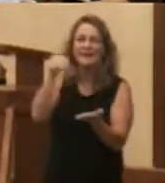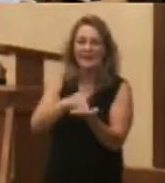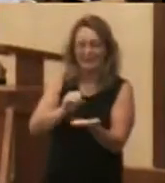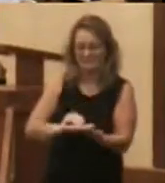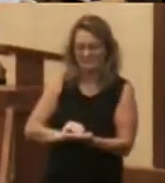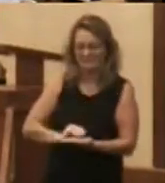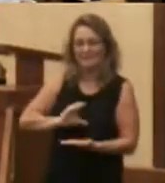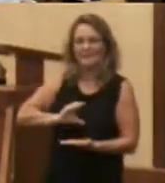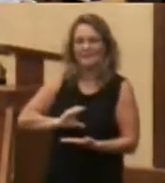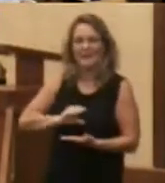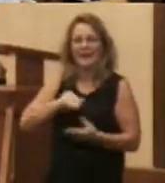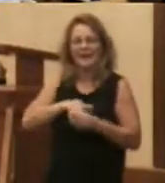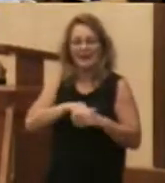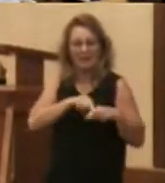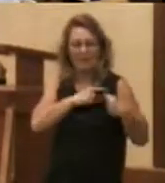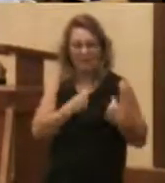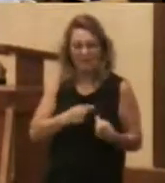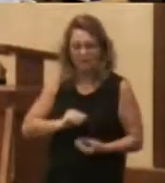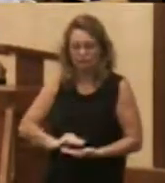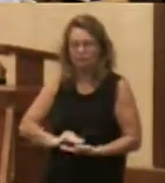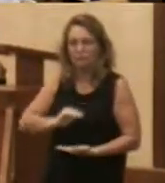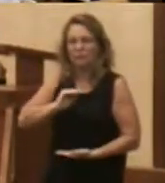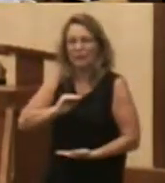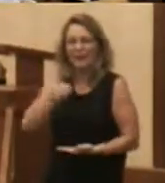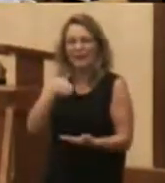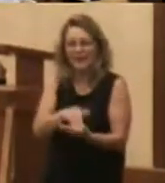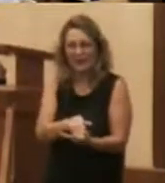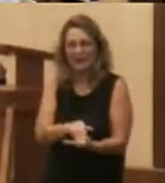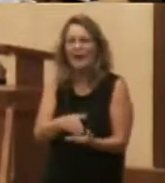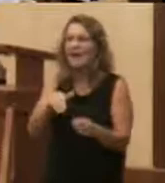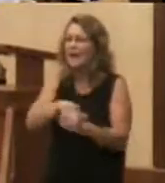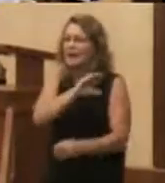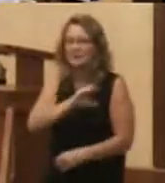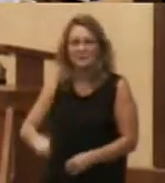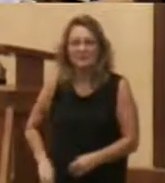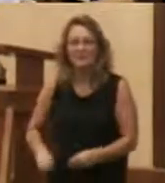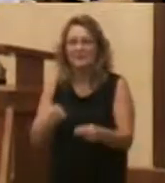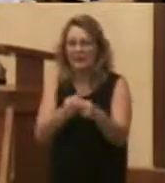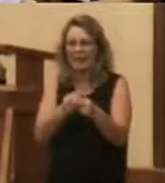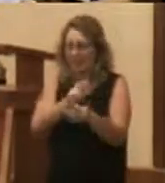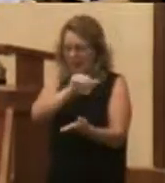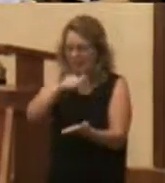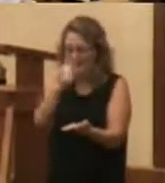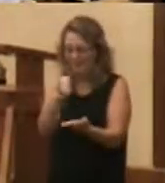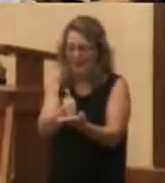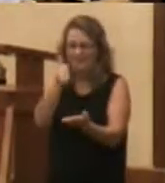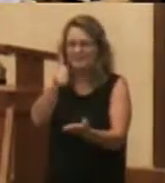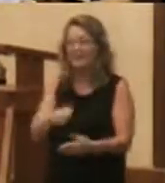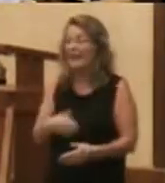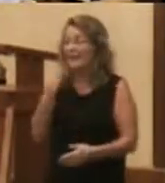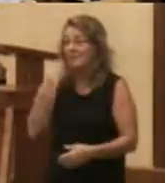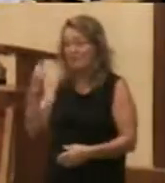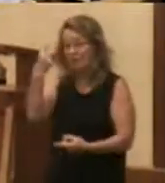May we all know this and find our peace here. In Christ's name, amen. Thank you guys for coming up. You can go back and sit with your family.